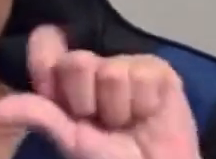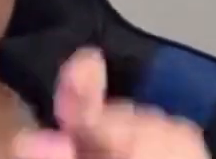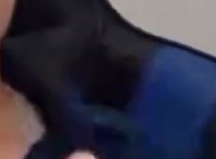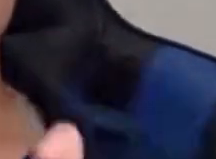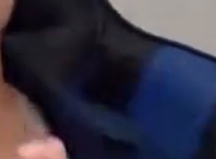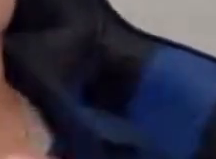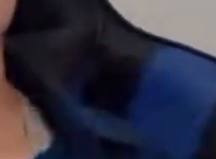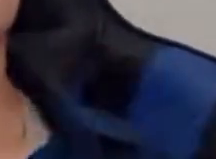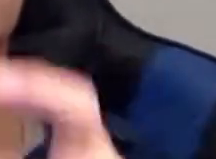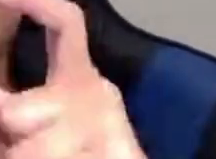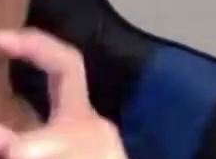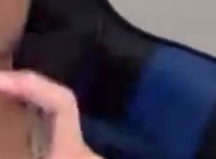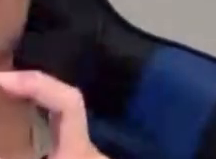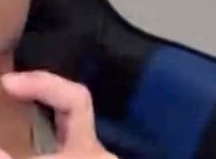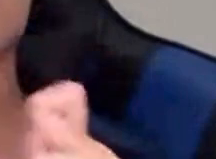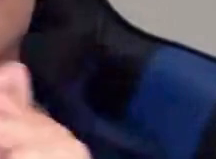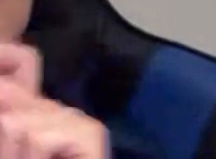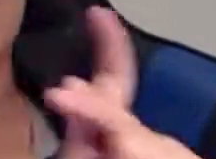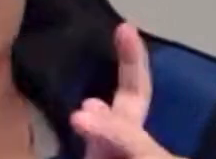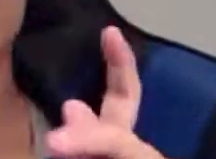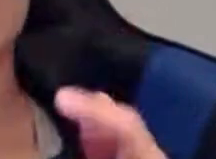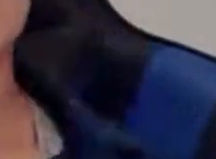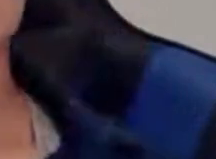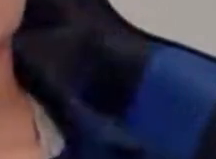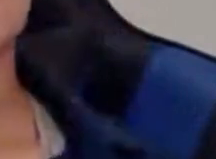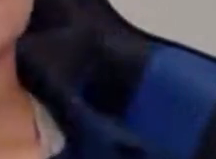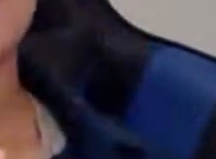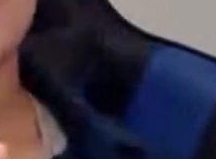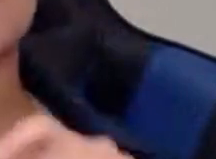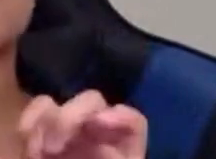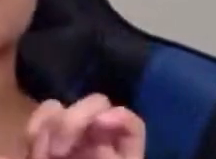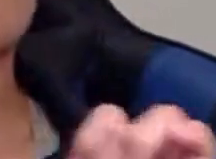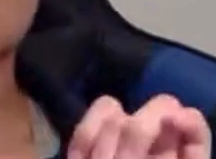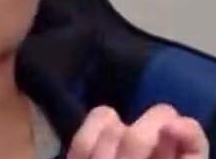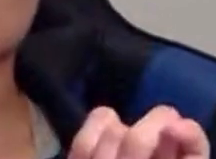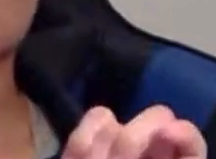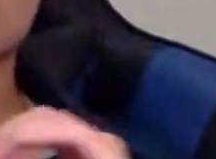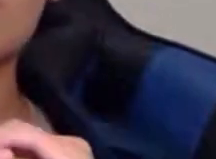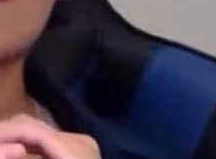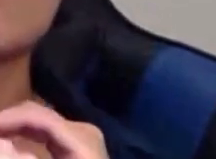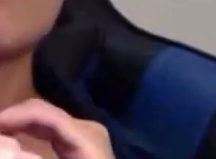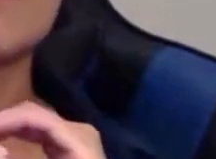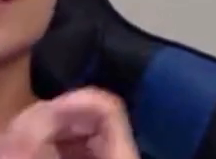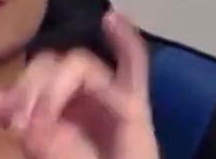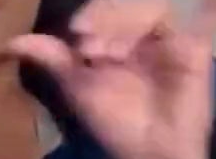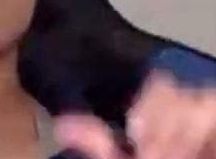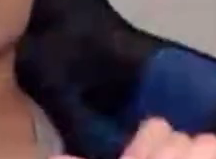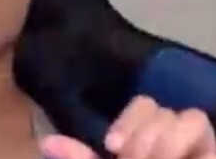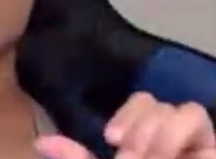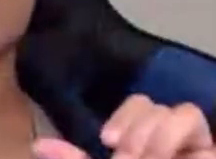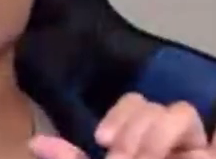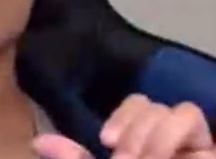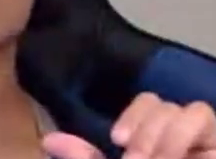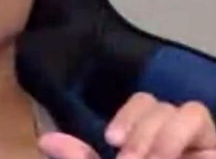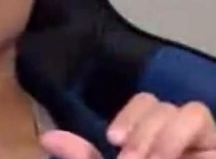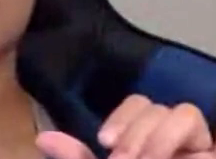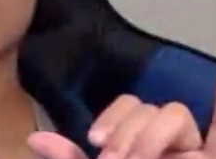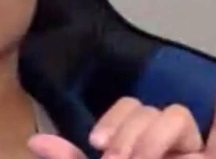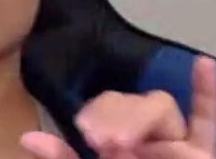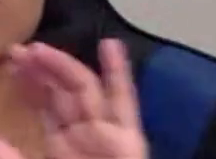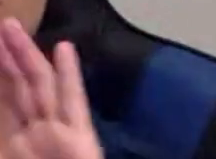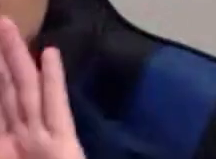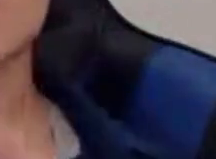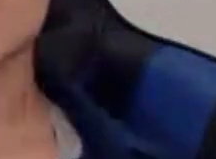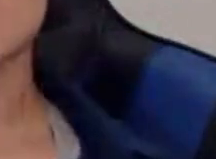to maintain the same system of transphobia if the settler colonial state of the United